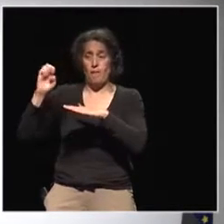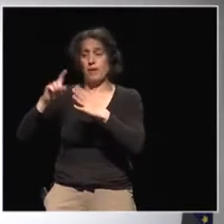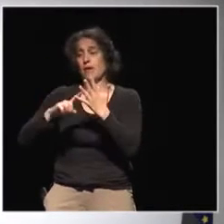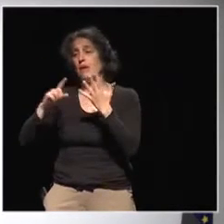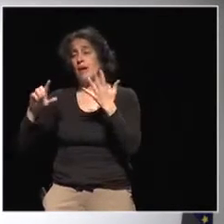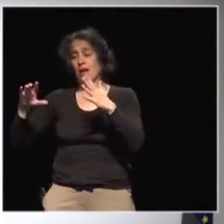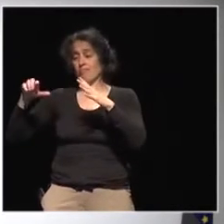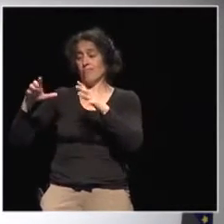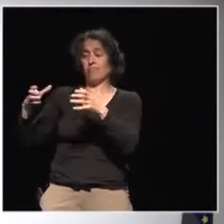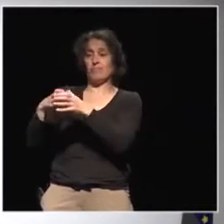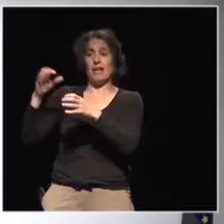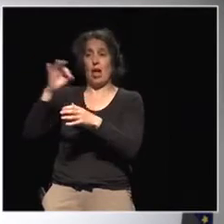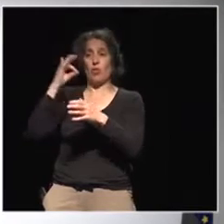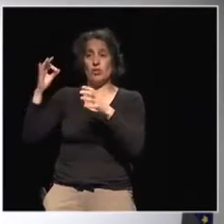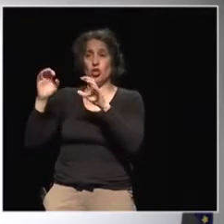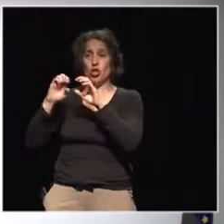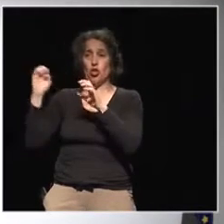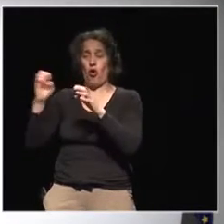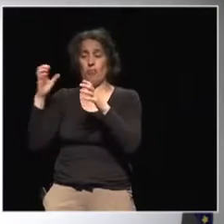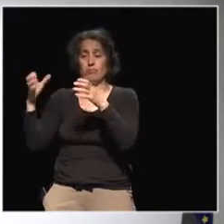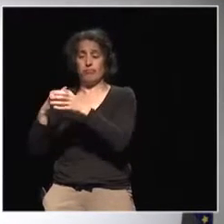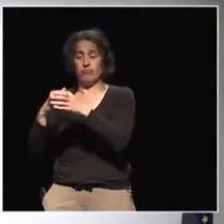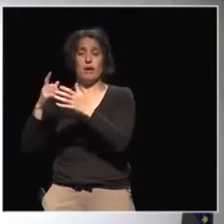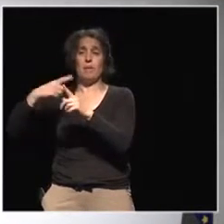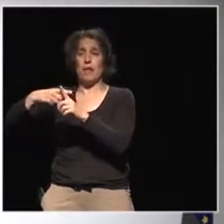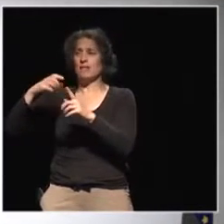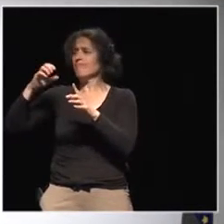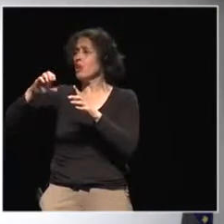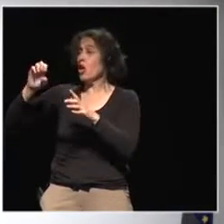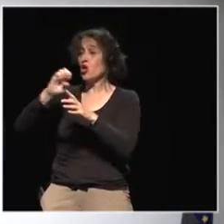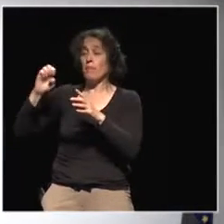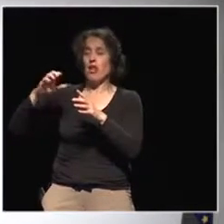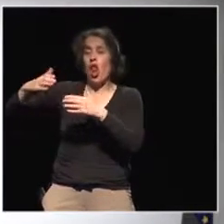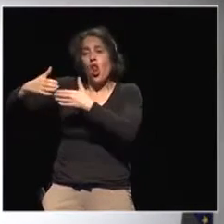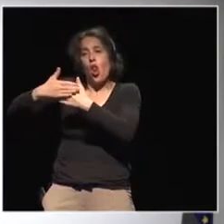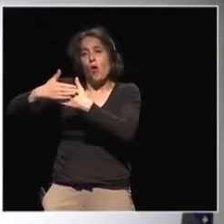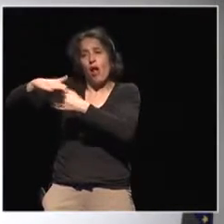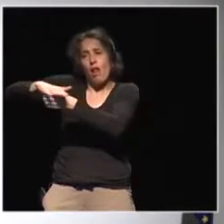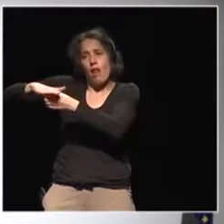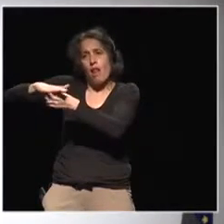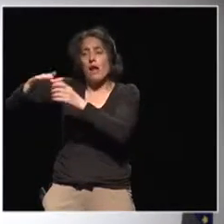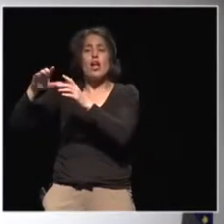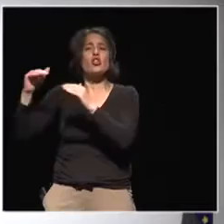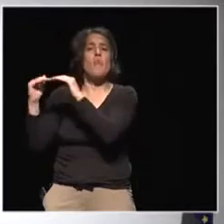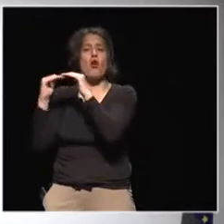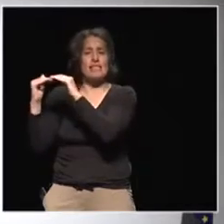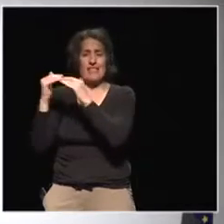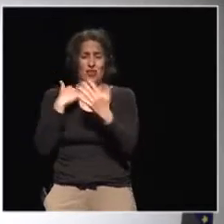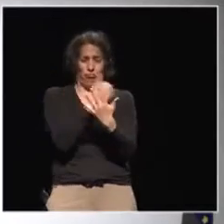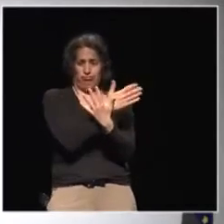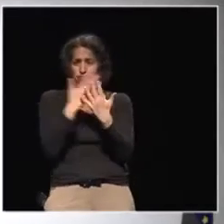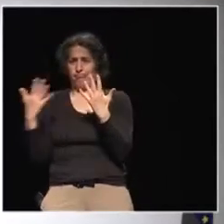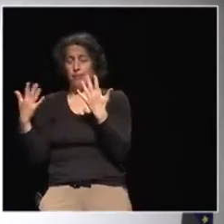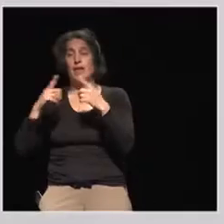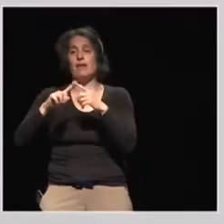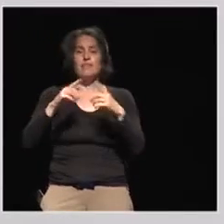of Europe, and ALDA, the European Association for Local Democracy. So we really have a broad range of local authorities,